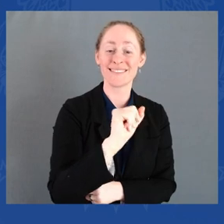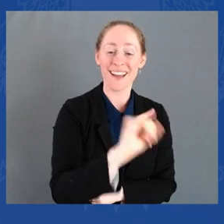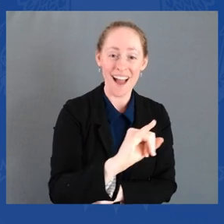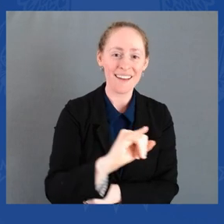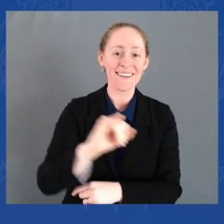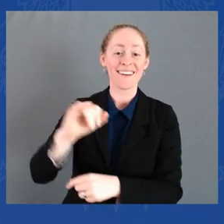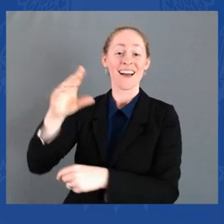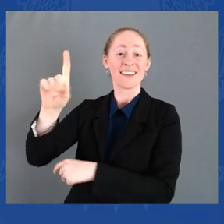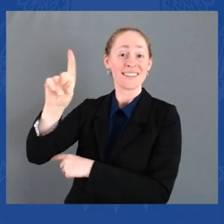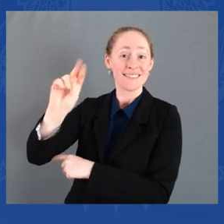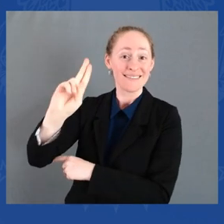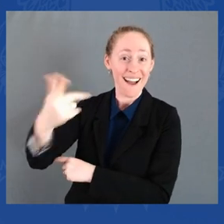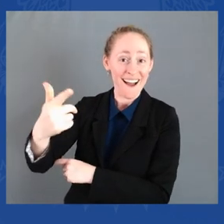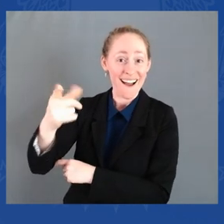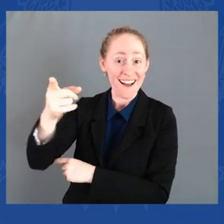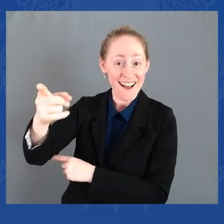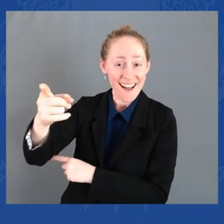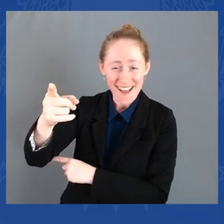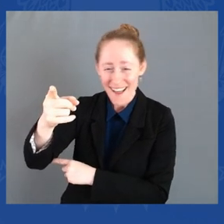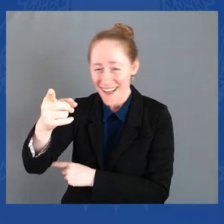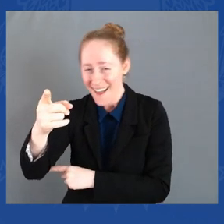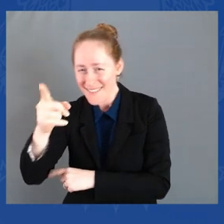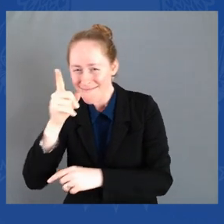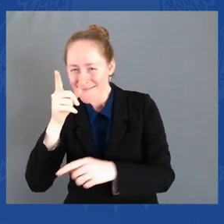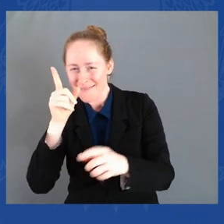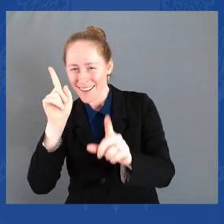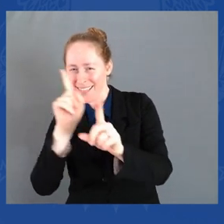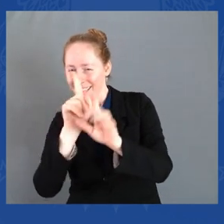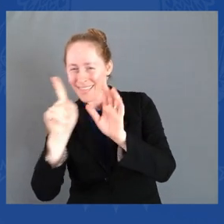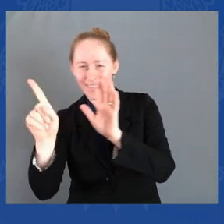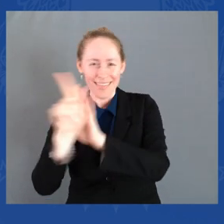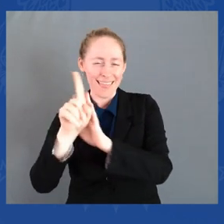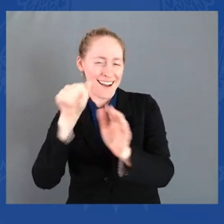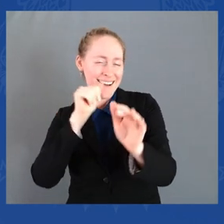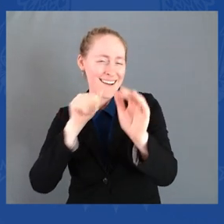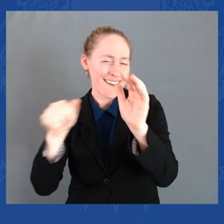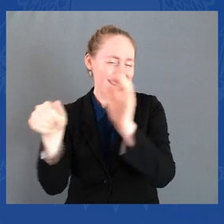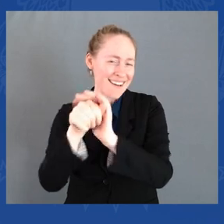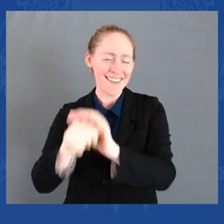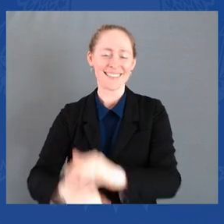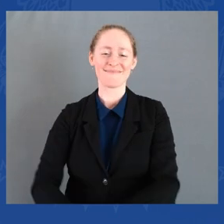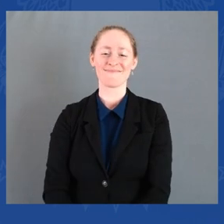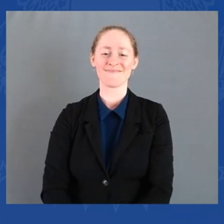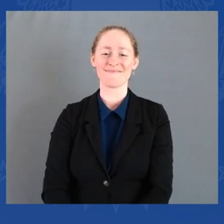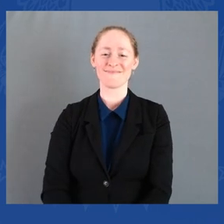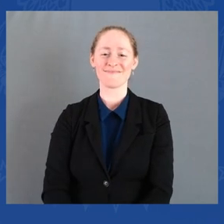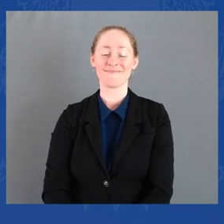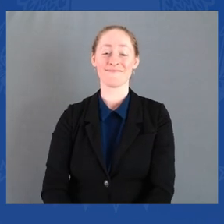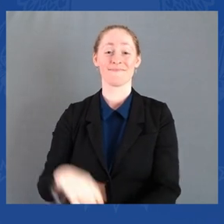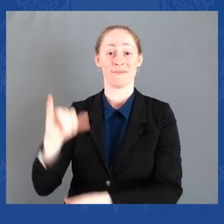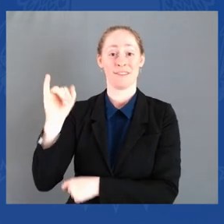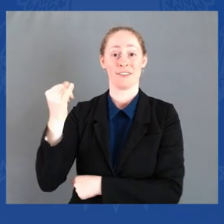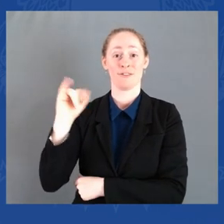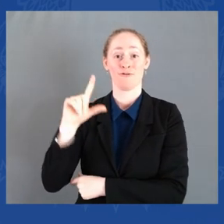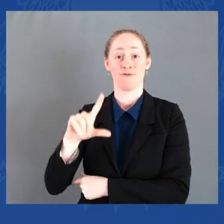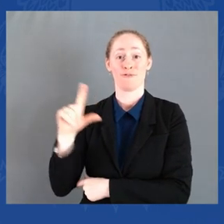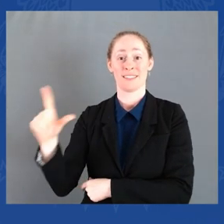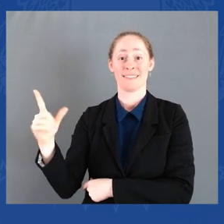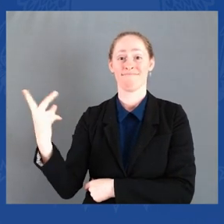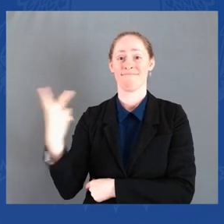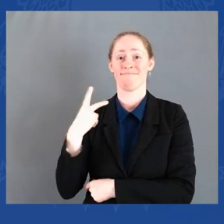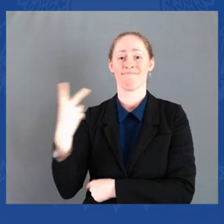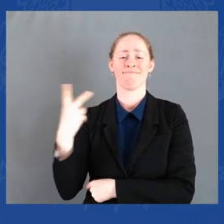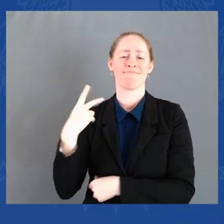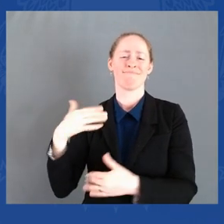And, you know, Jill and I are honored to welcome all of you here to celebrate the Asian American, Native Hawaiian, Pacific Islander Heritage